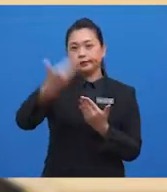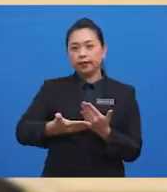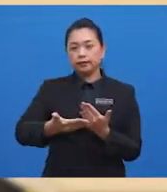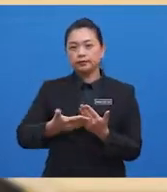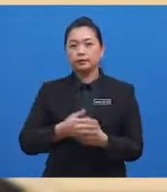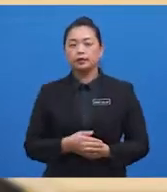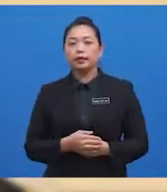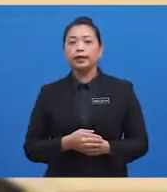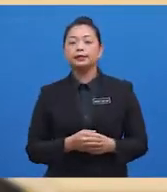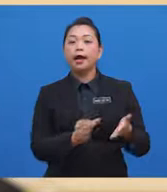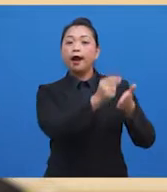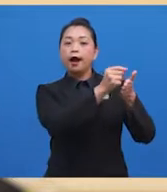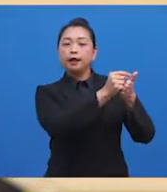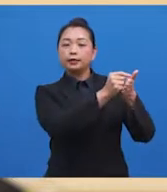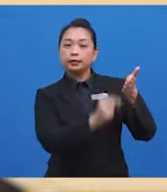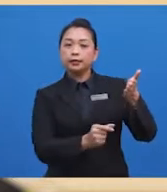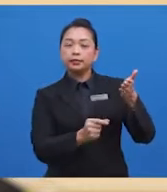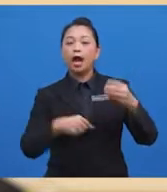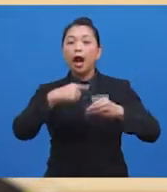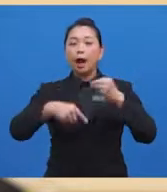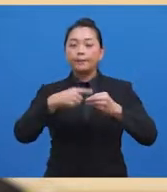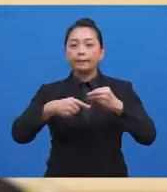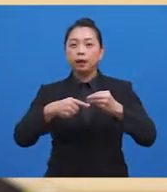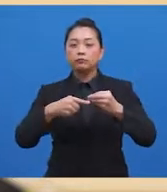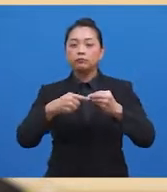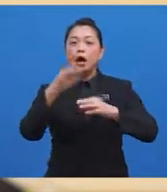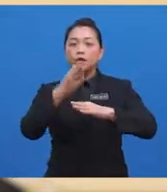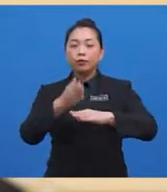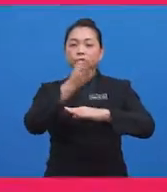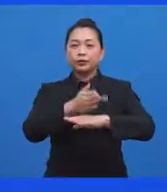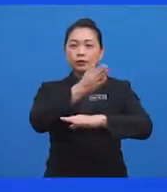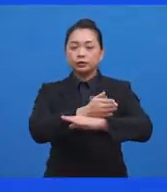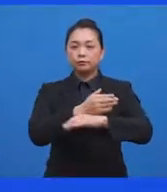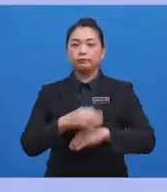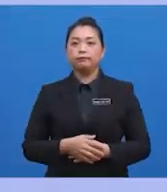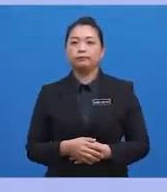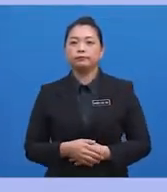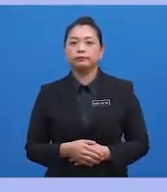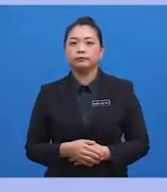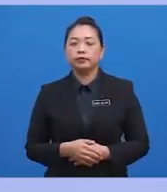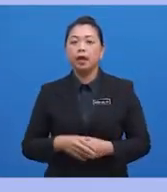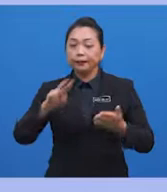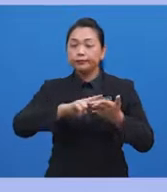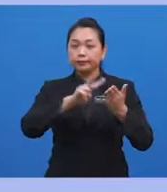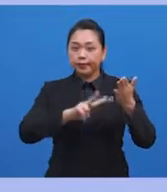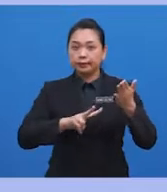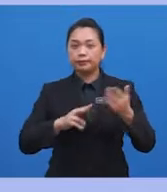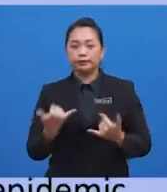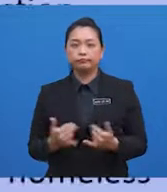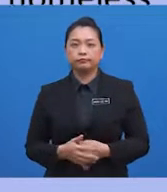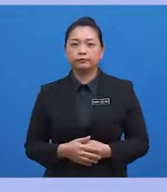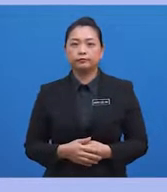article about the consequences of addiction to prescription drugs. Now, text 2. I'm going to read to you text 2.